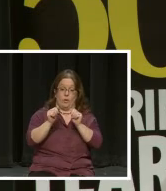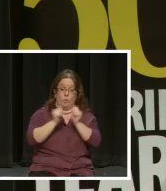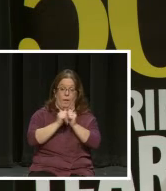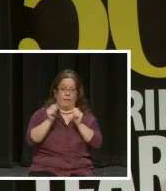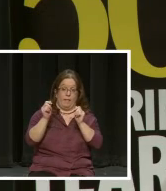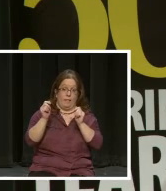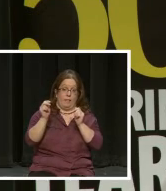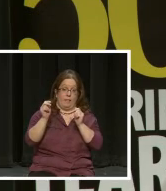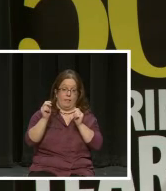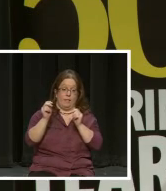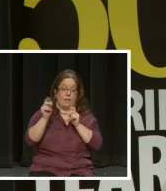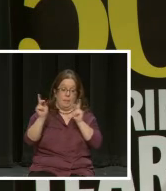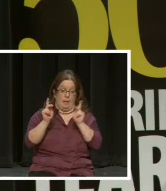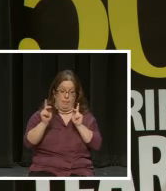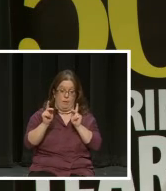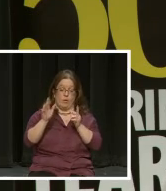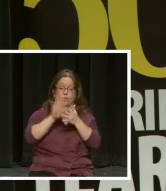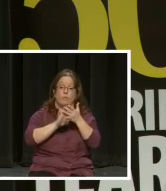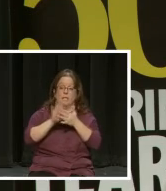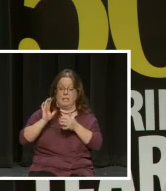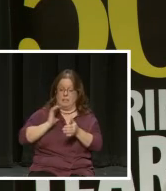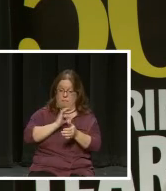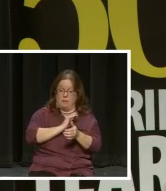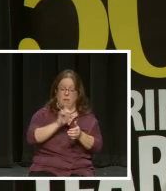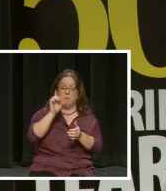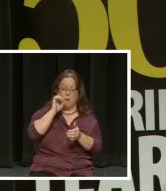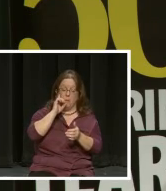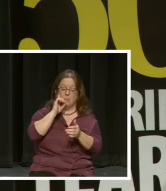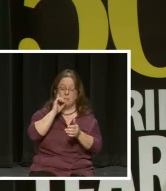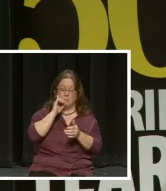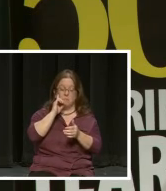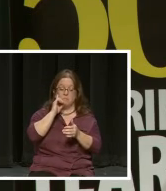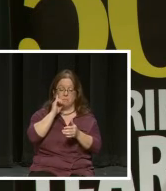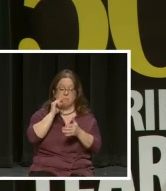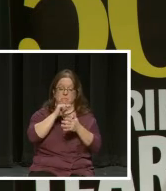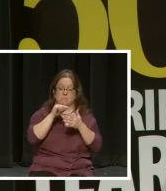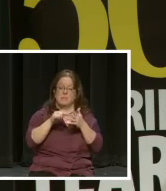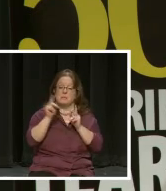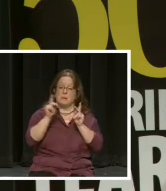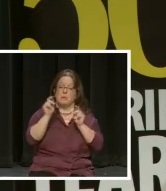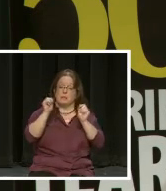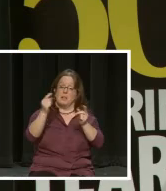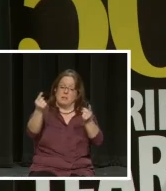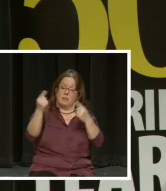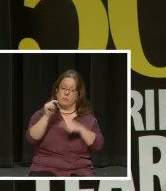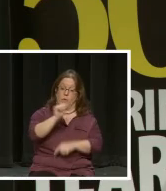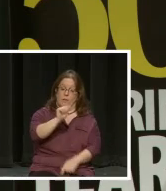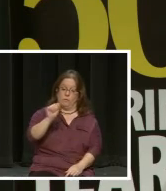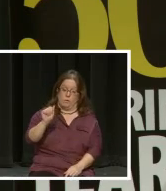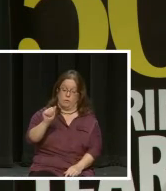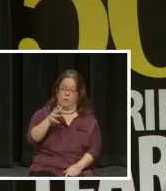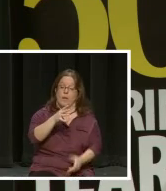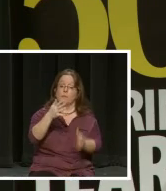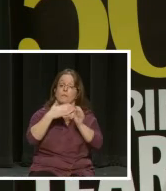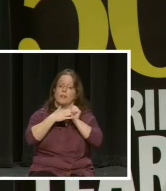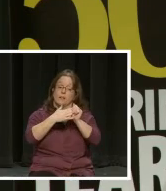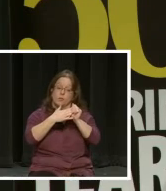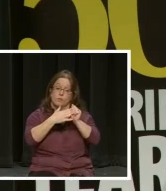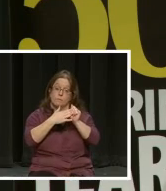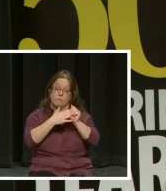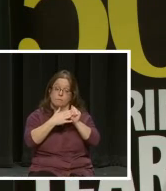that the screening committee thought were the individuals who could come to Anne Arundel and provide the leadership